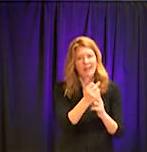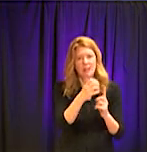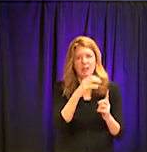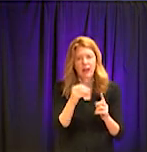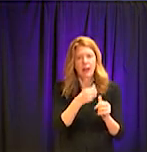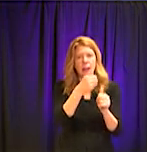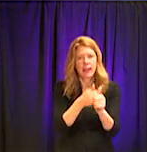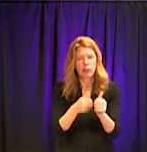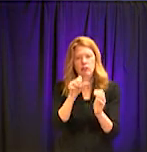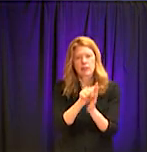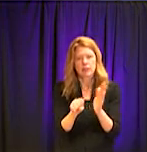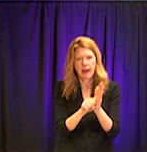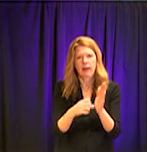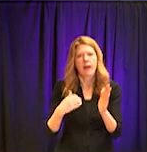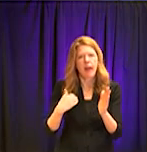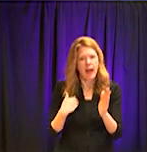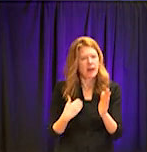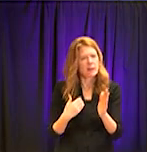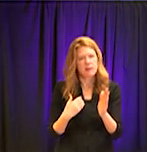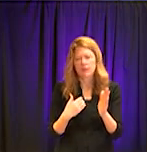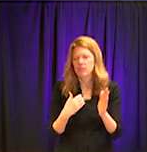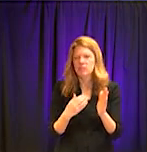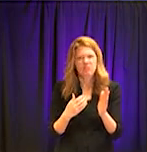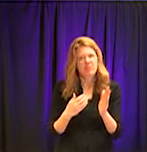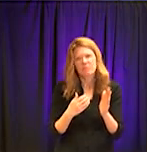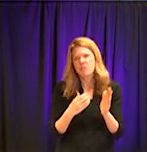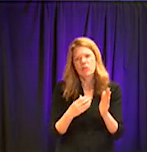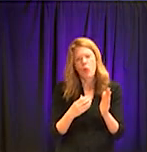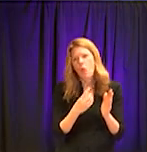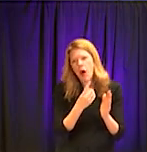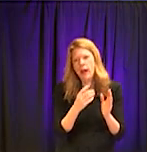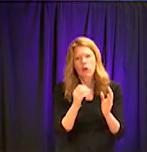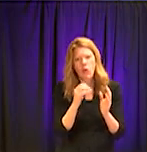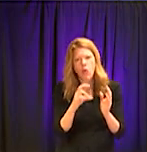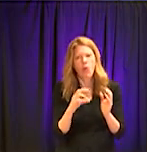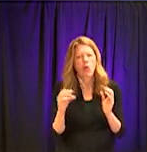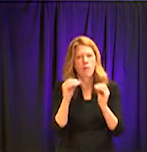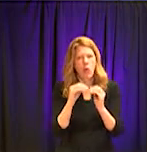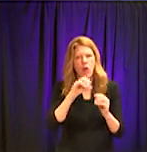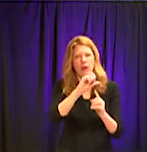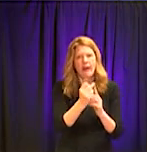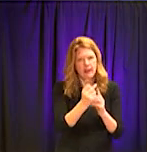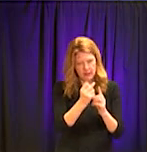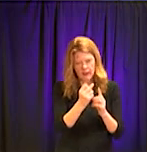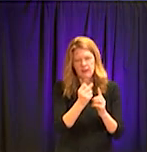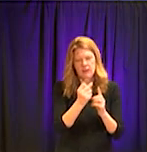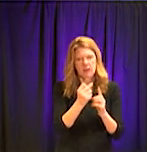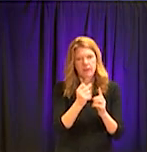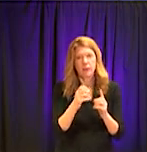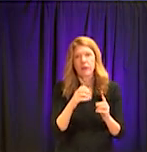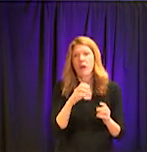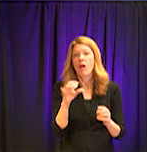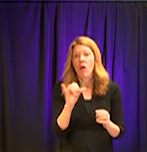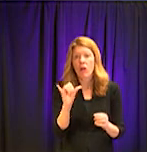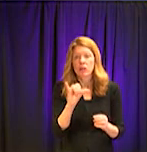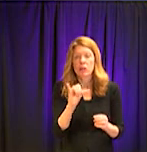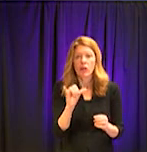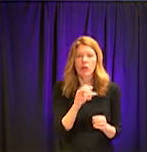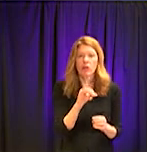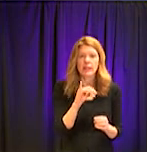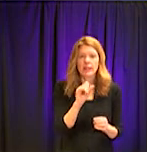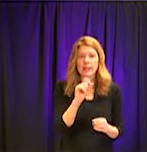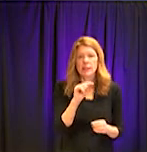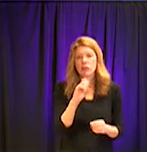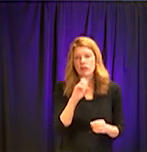has a case of COVID-19. In addition, we have the district of Columbia, Guam, the U.S. Virgin